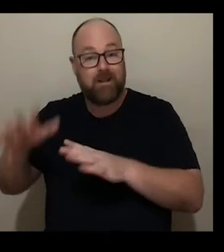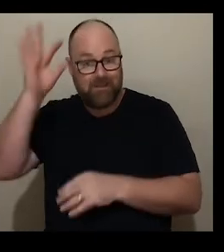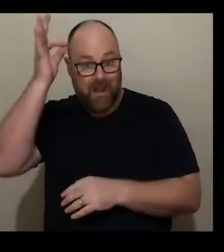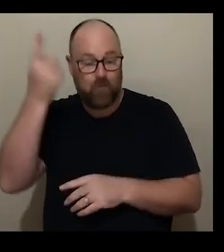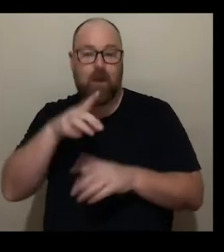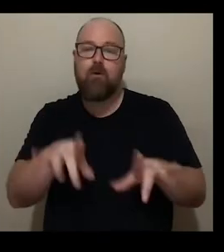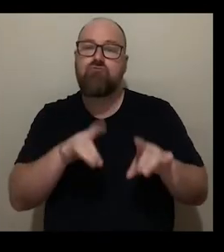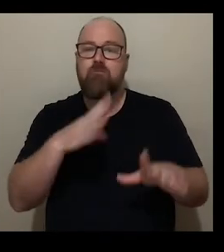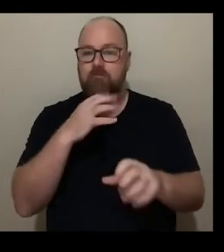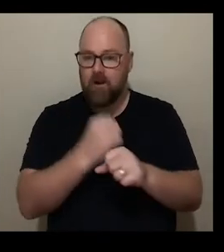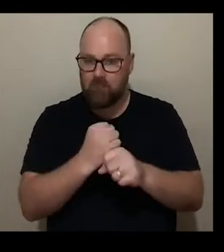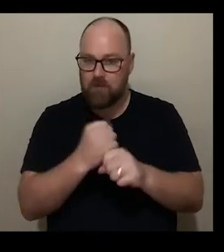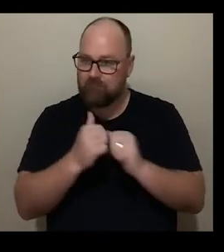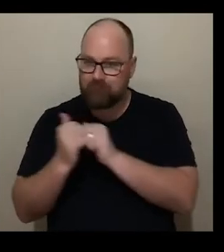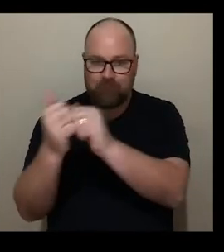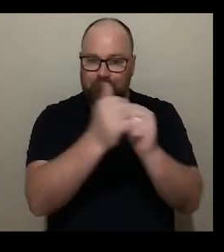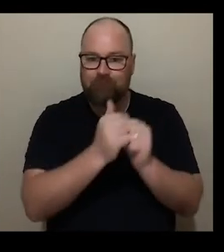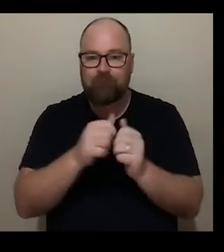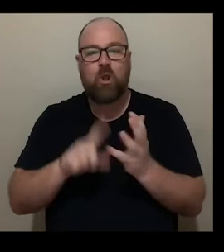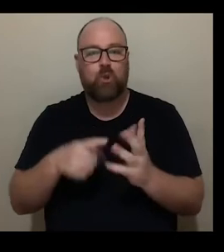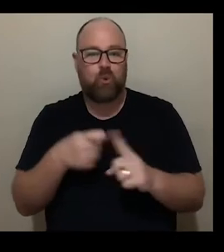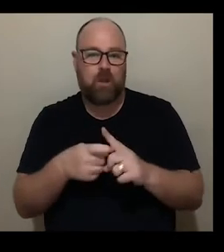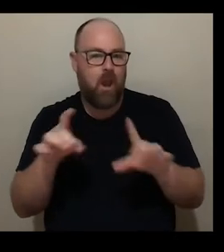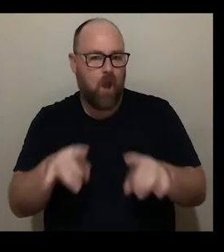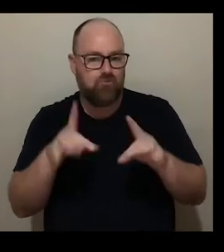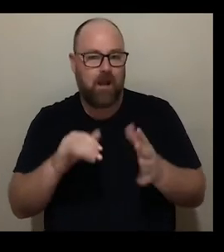Government, the UK-Australia Season.